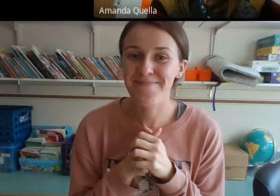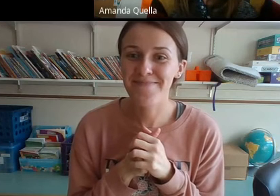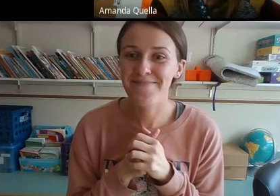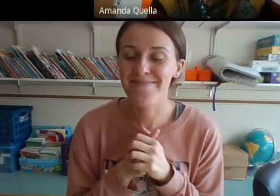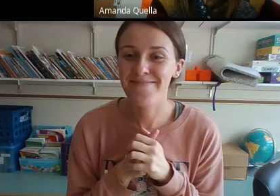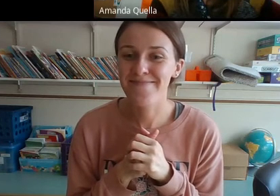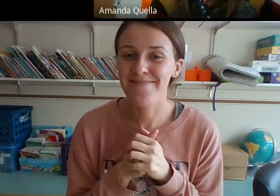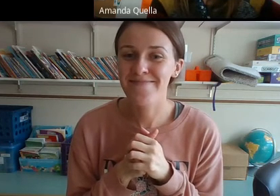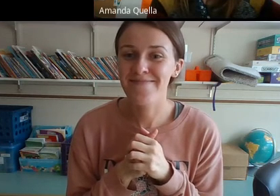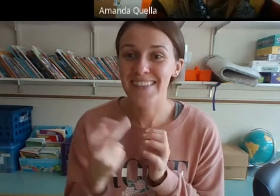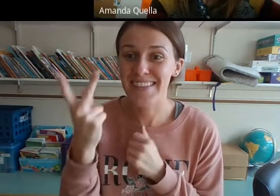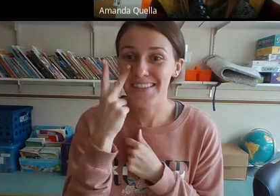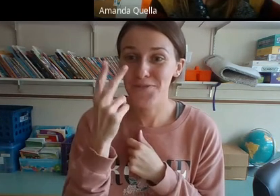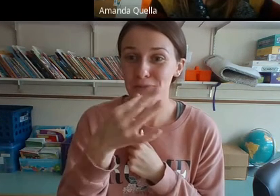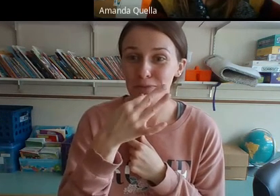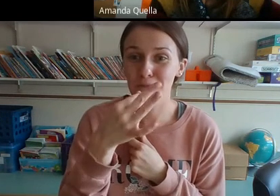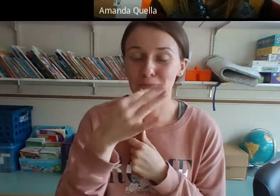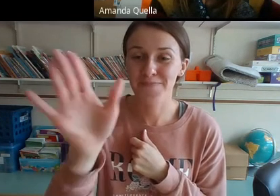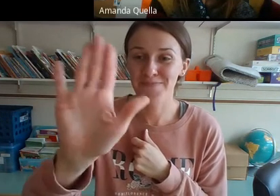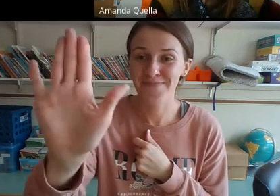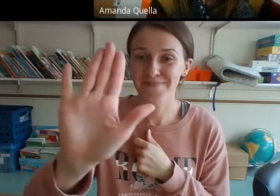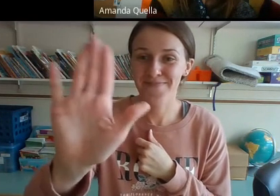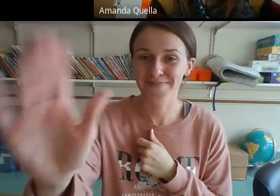Be well and we'll see you guys soon.